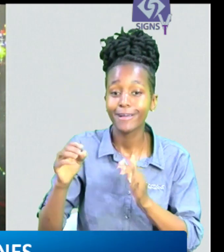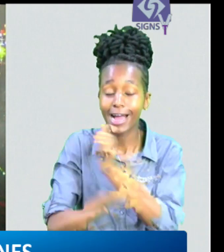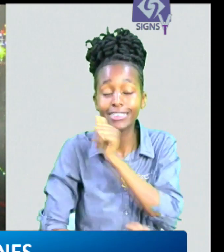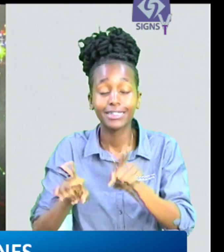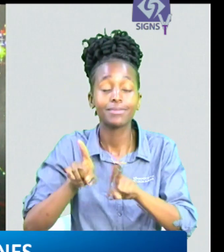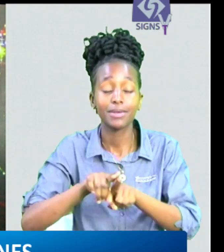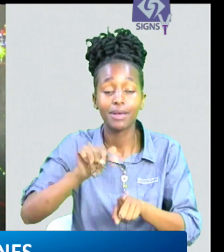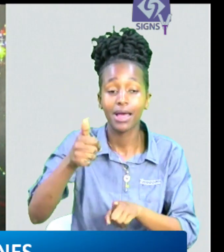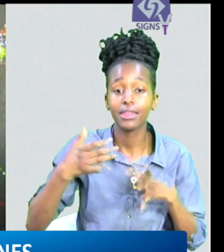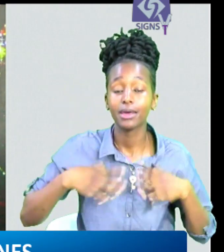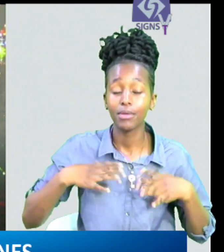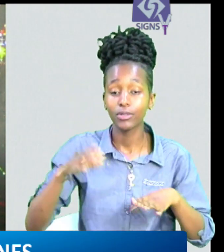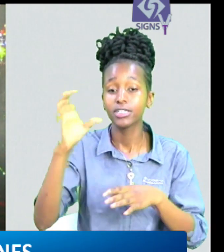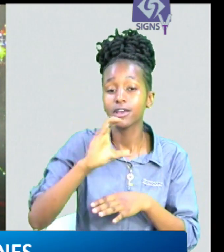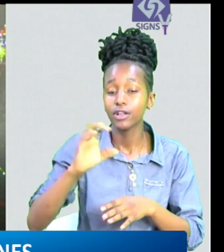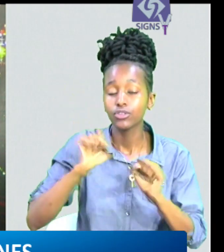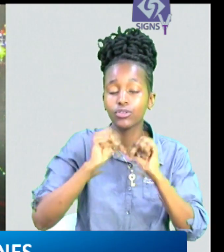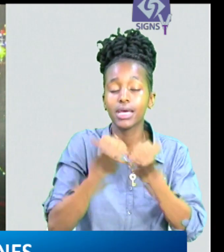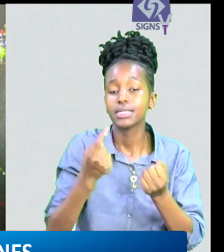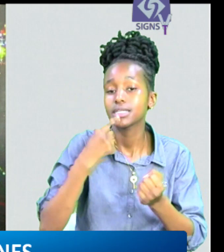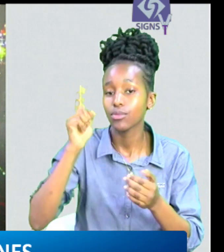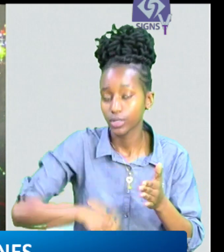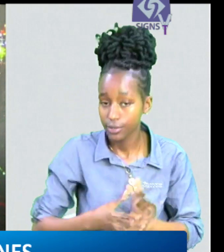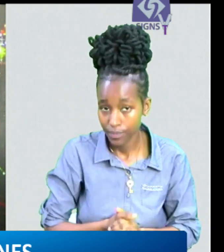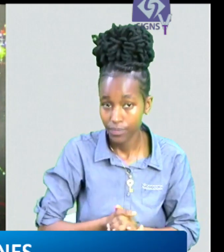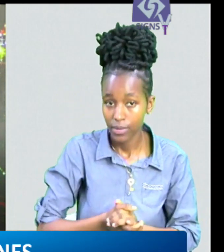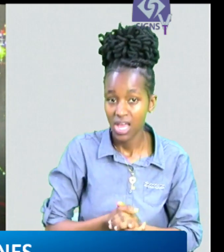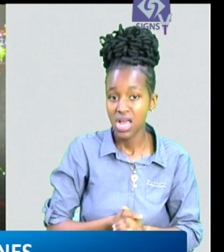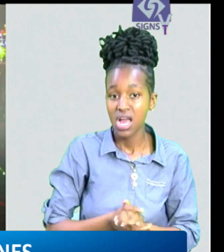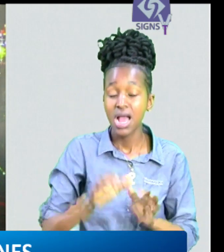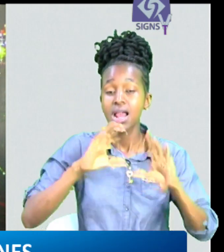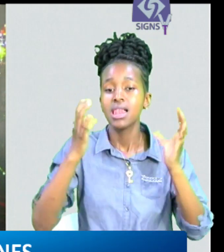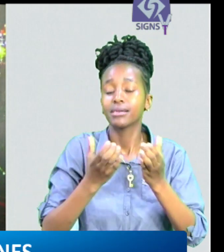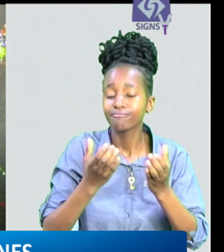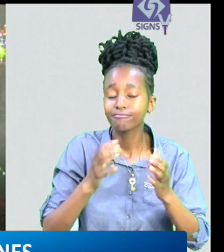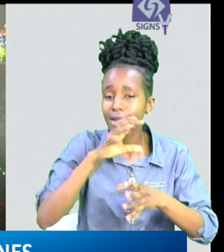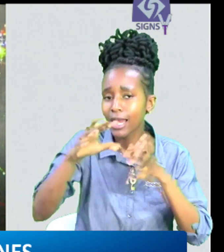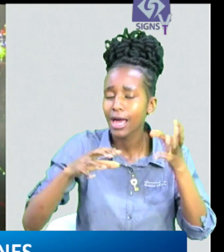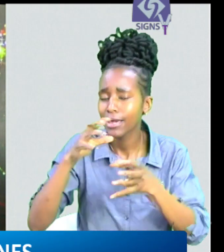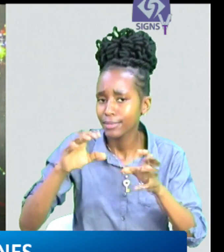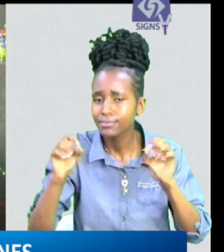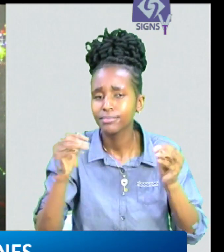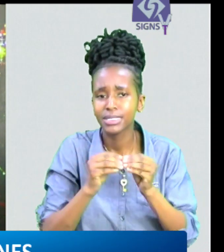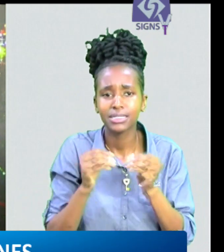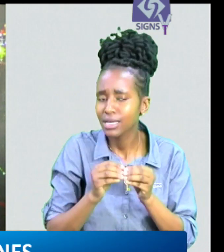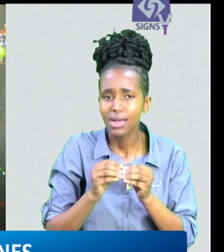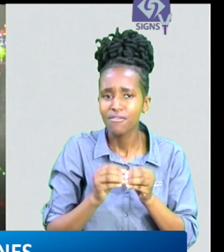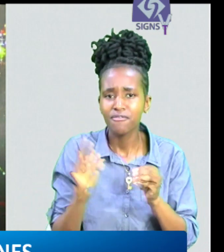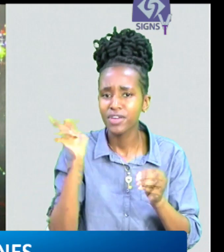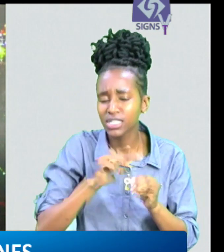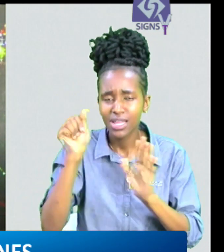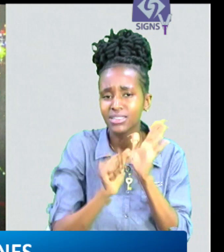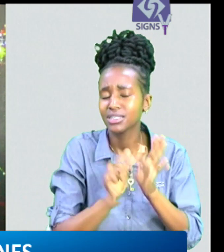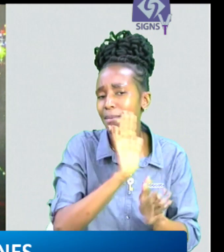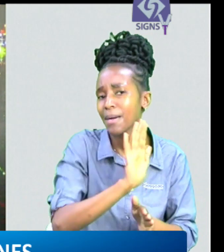government presented the document to the world civil society of organizations maintained that the climate summit did